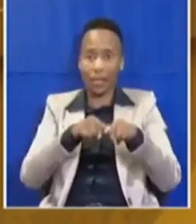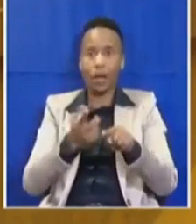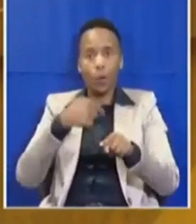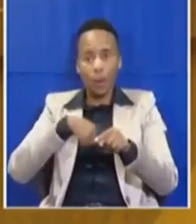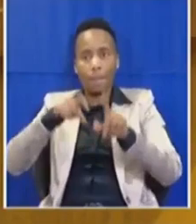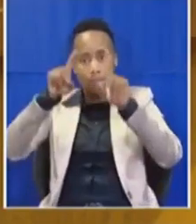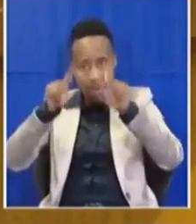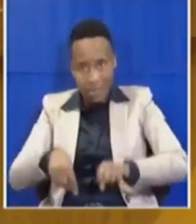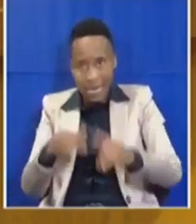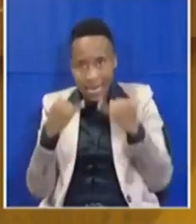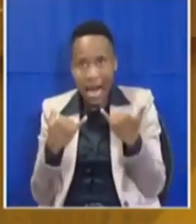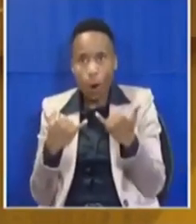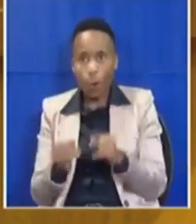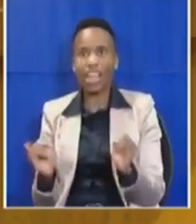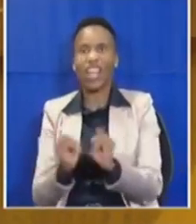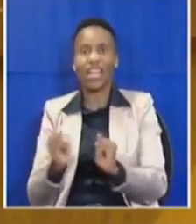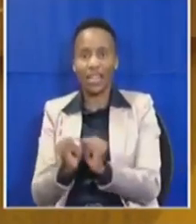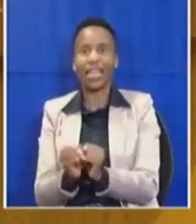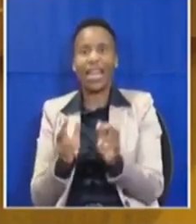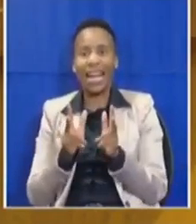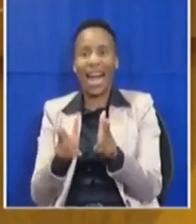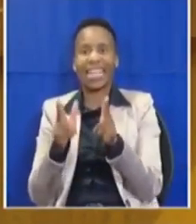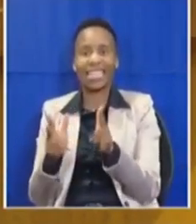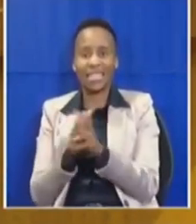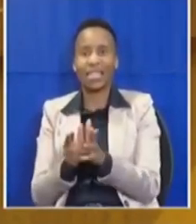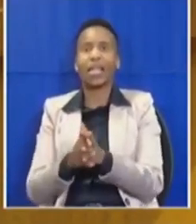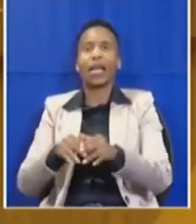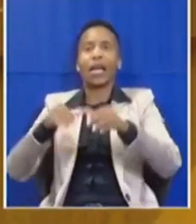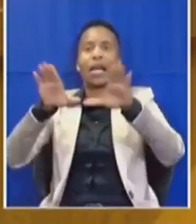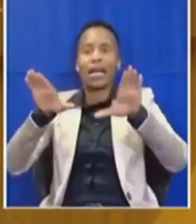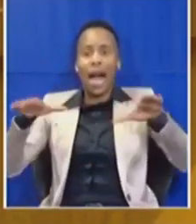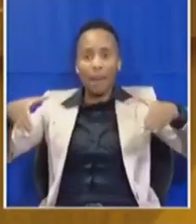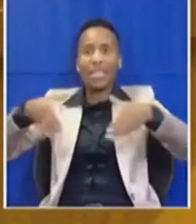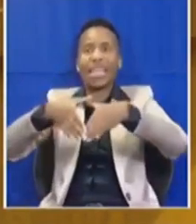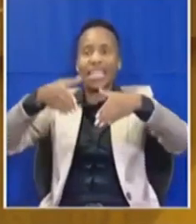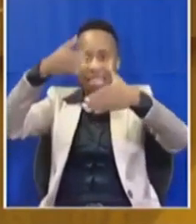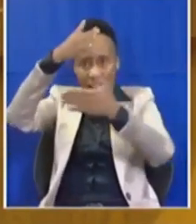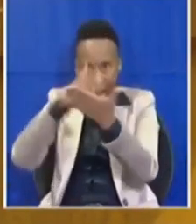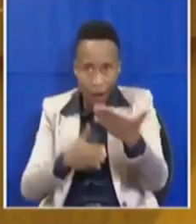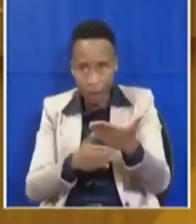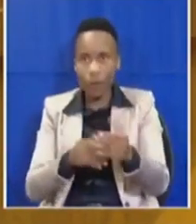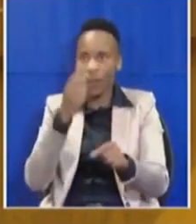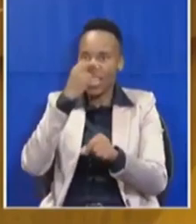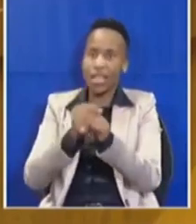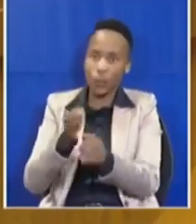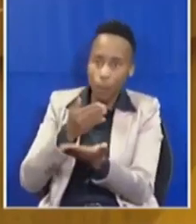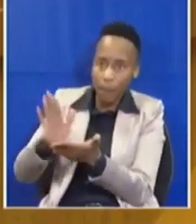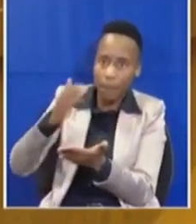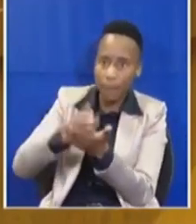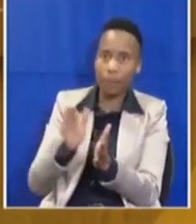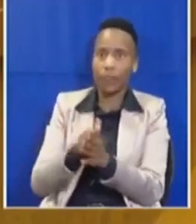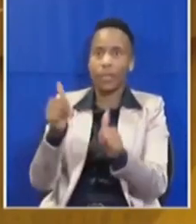matter of urgency, cut this Cabinet in half. We must get rid of Deputy Ministers.